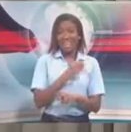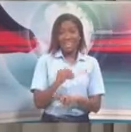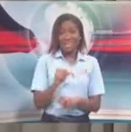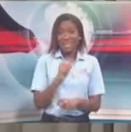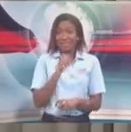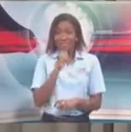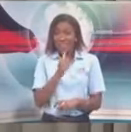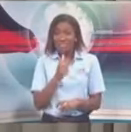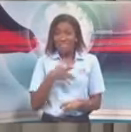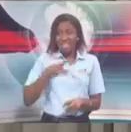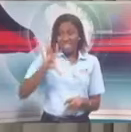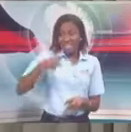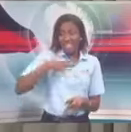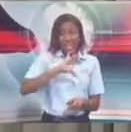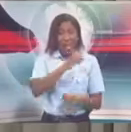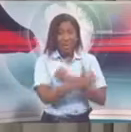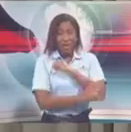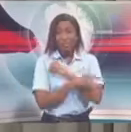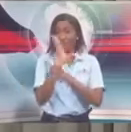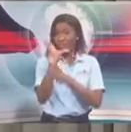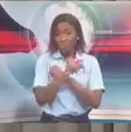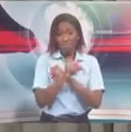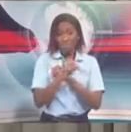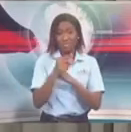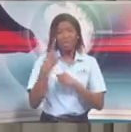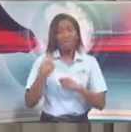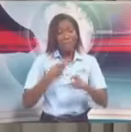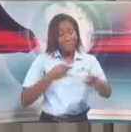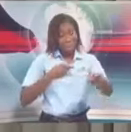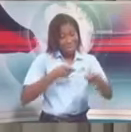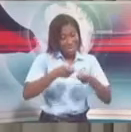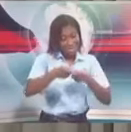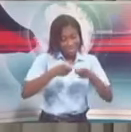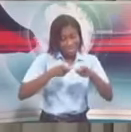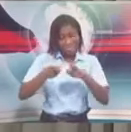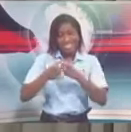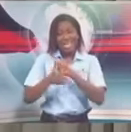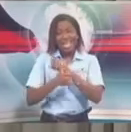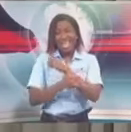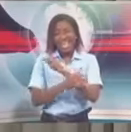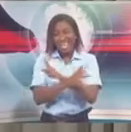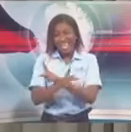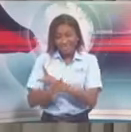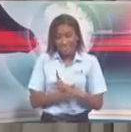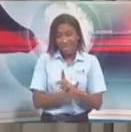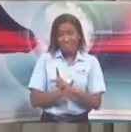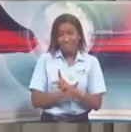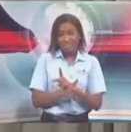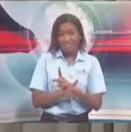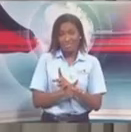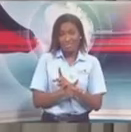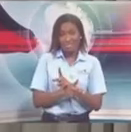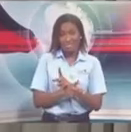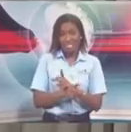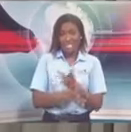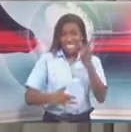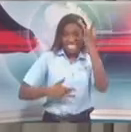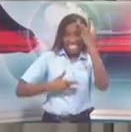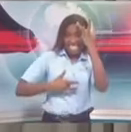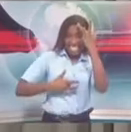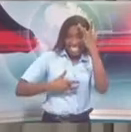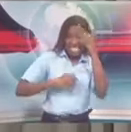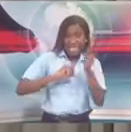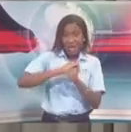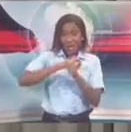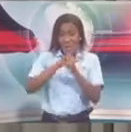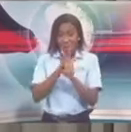whatsoever, it has been managed very, very carefully. The importation of the virus is what got us that